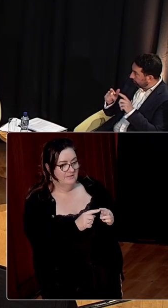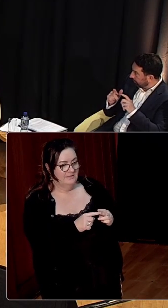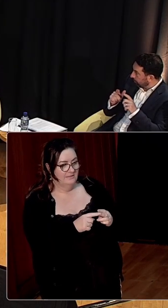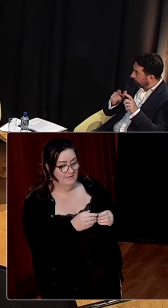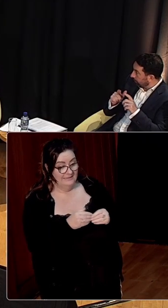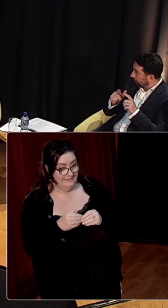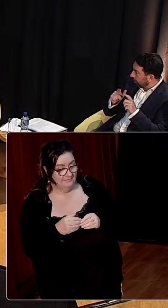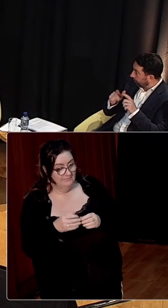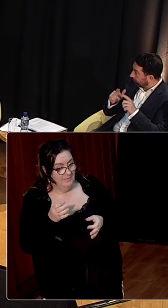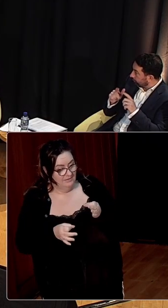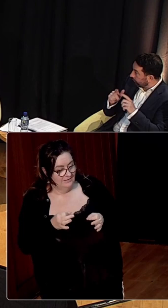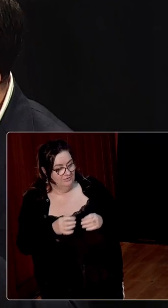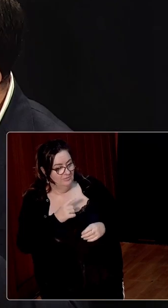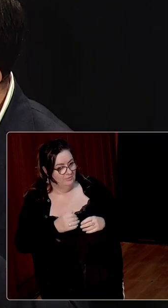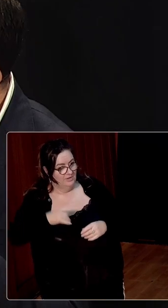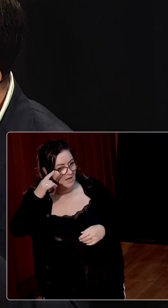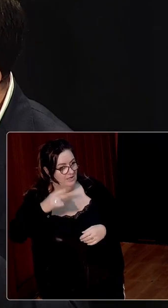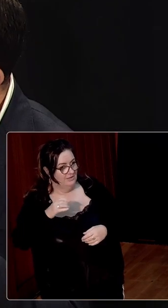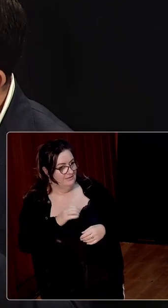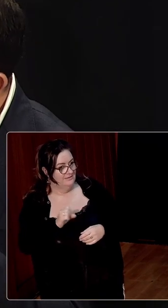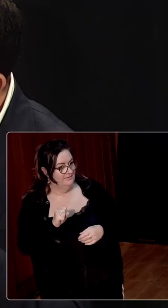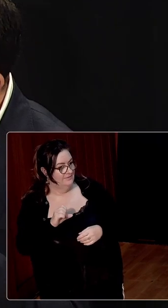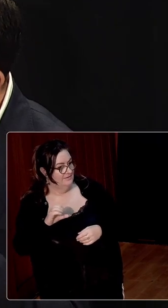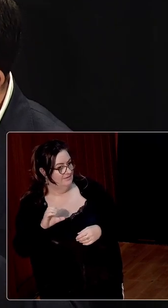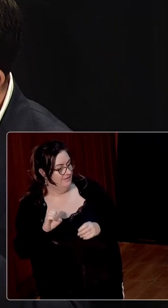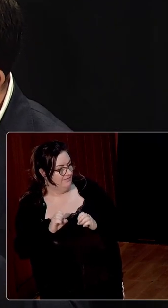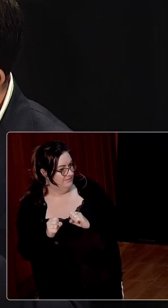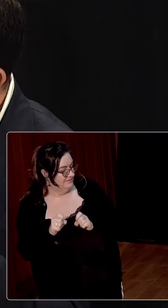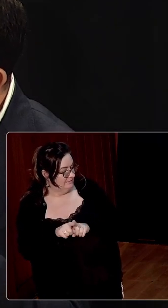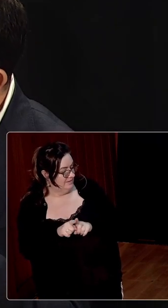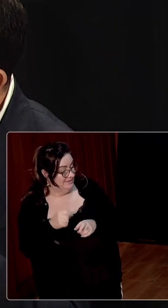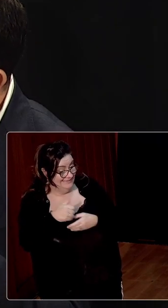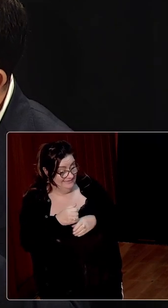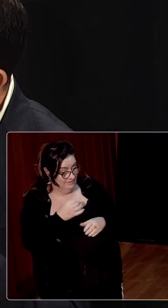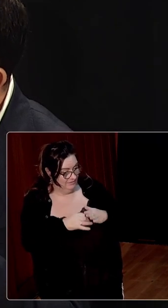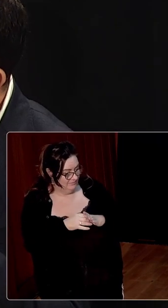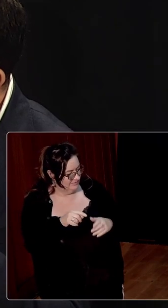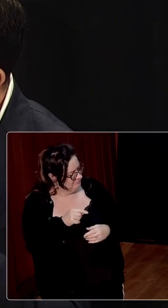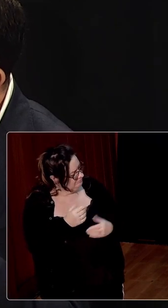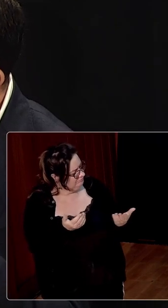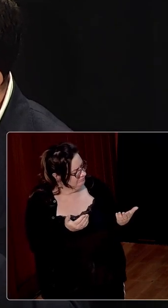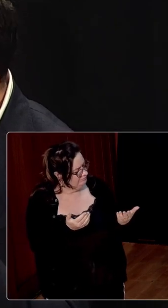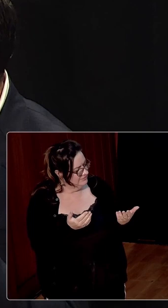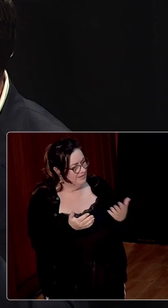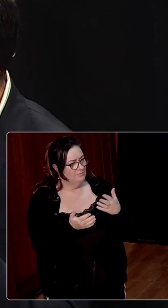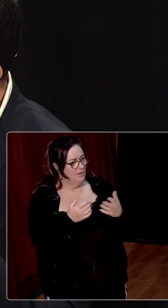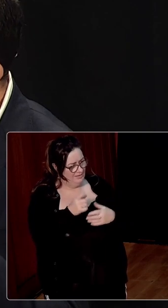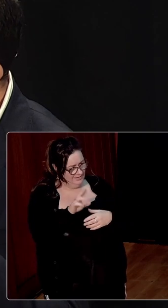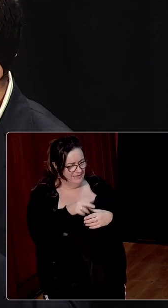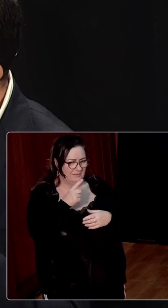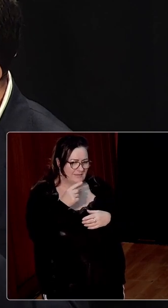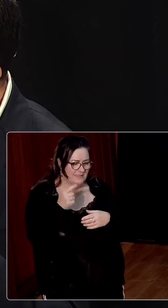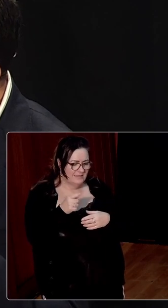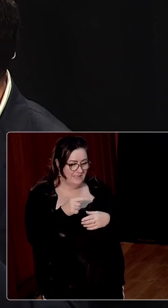politicians and bishops, but between higher civil servants within the permanent government. To what extent can you say